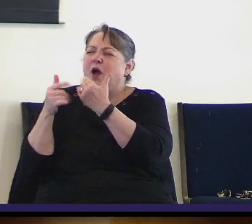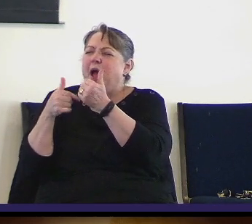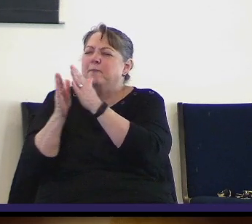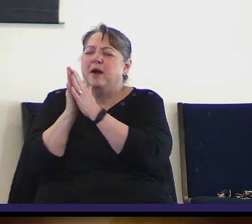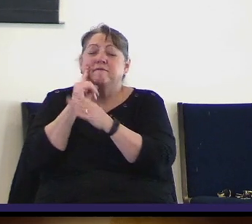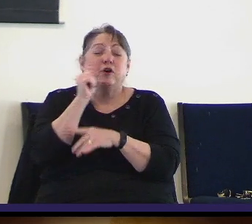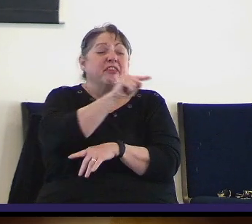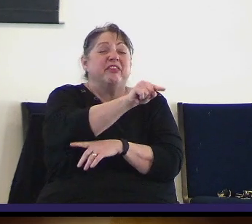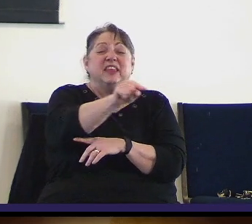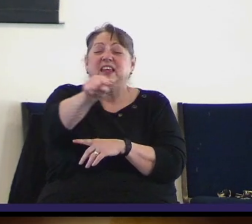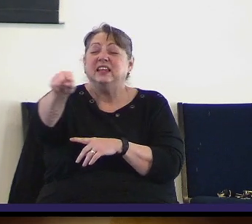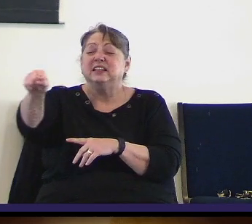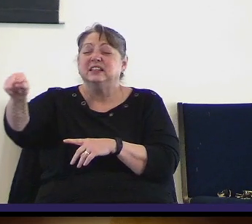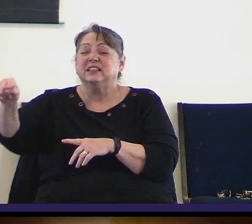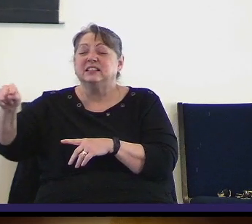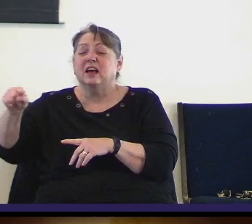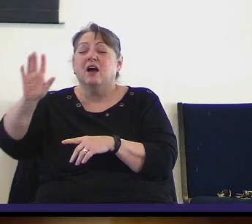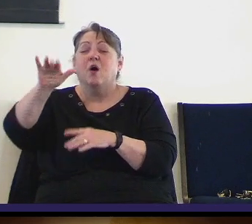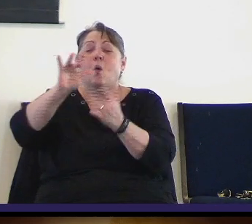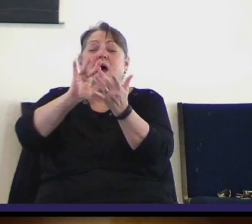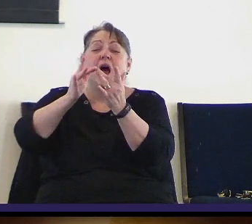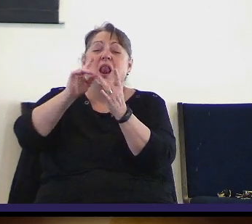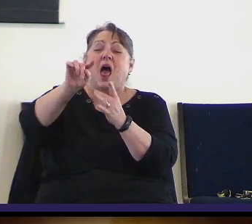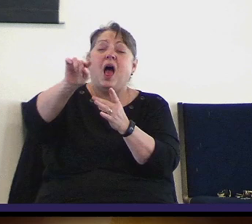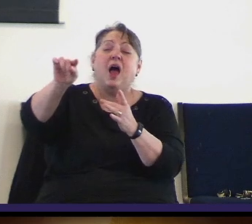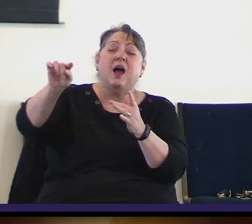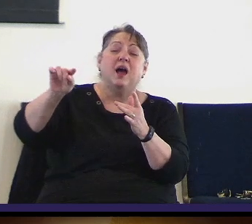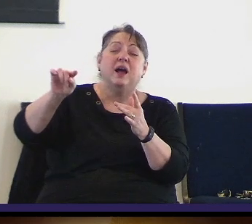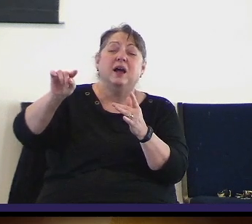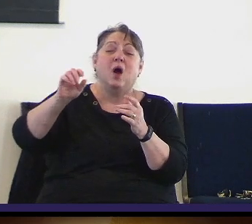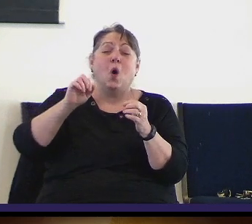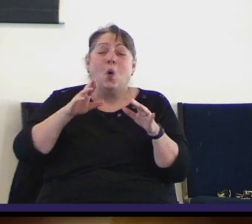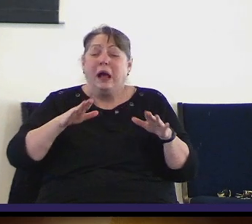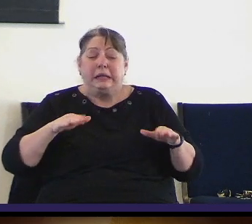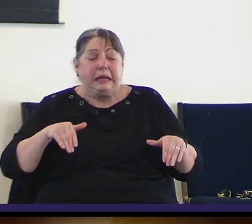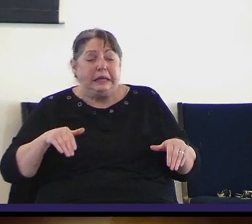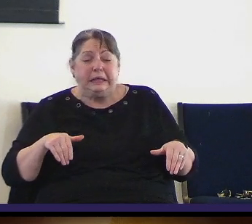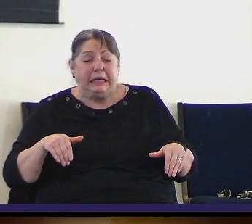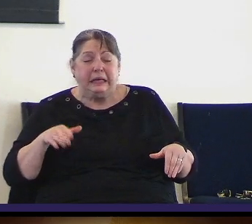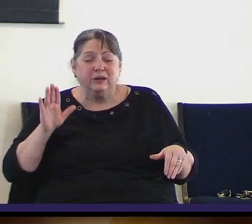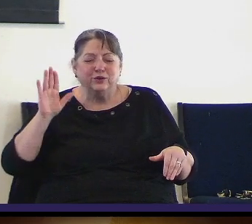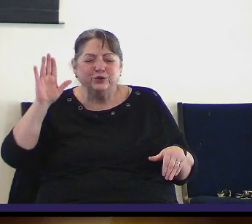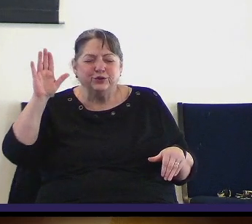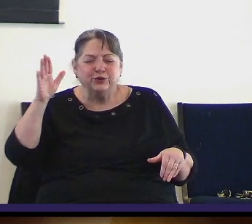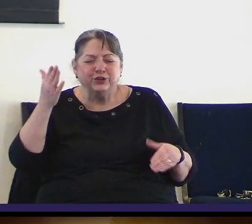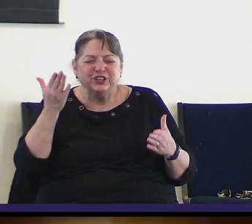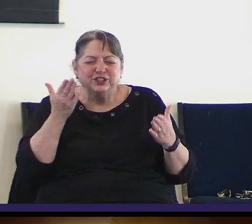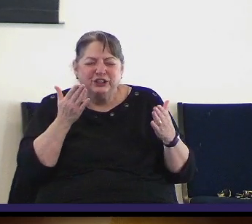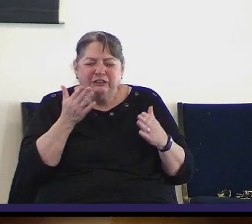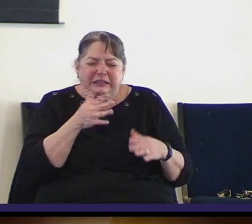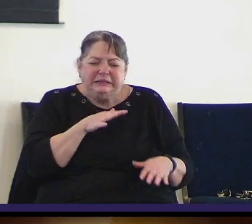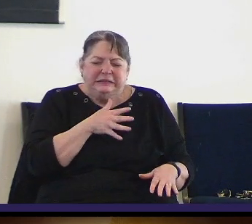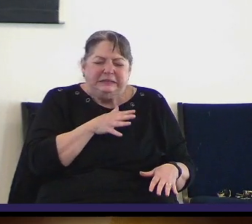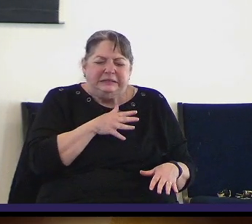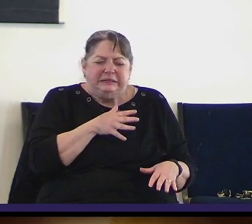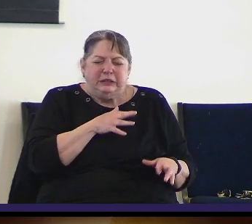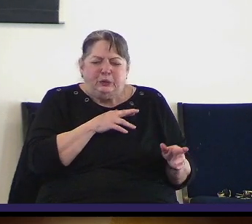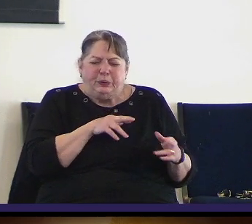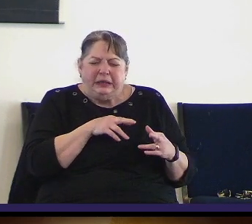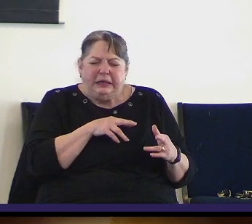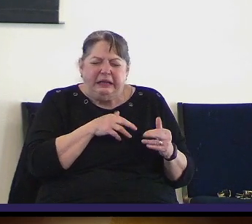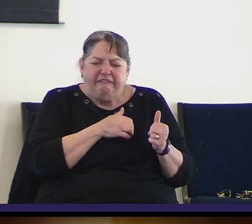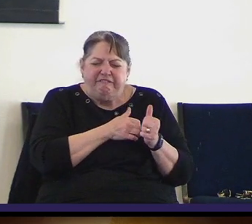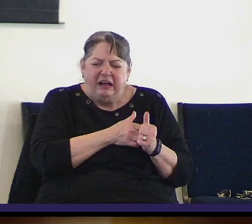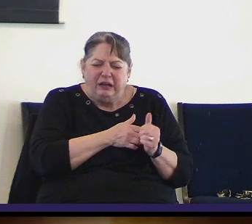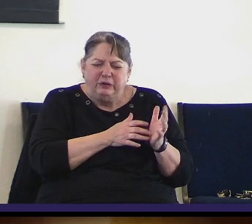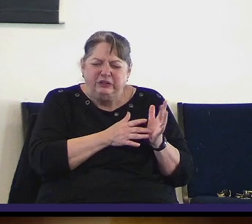servants those online your servants and those that might not be yet that are right in the middle wondering if